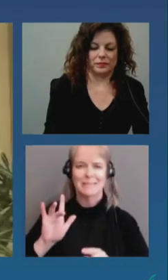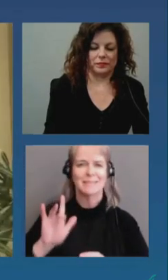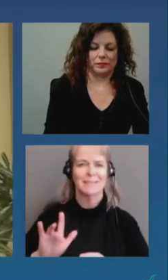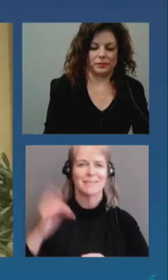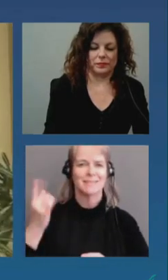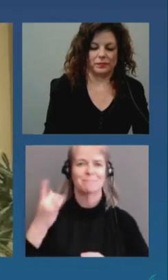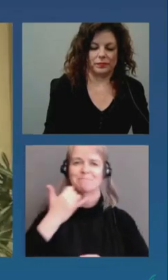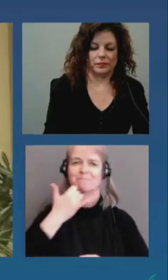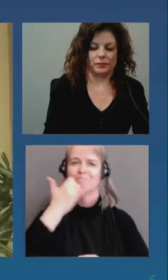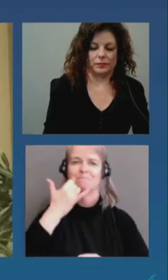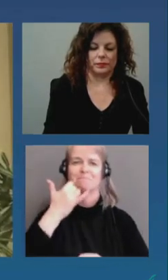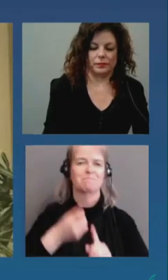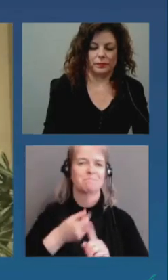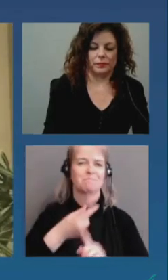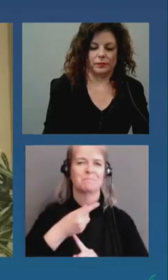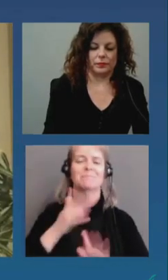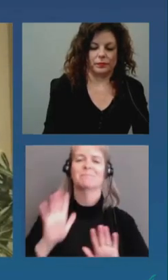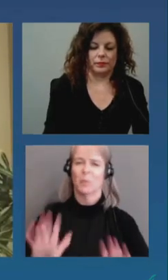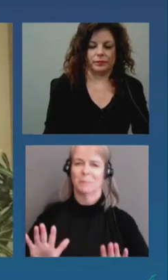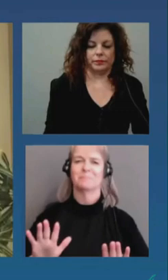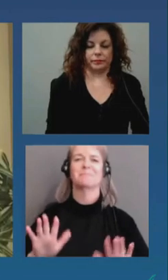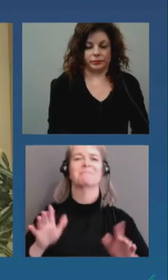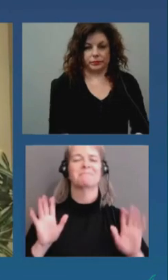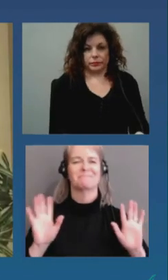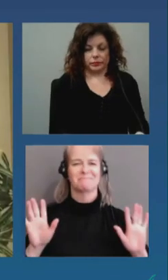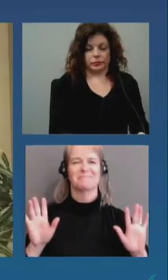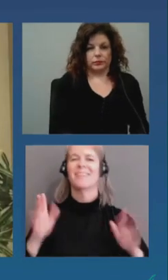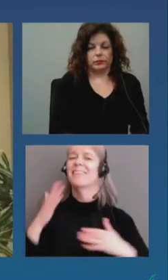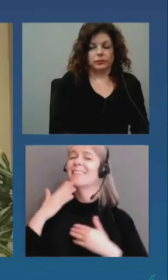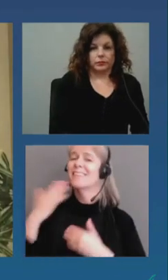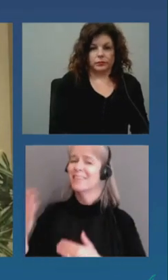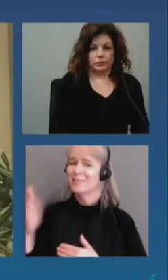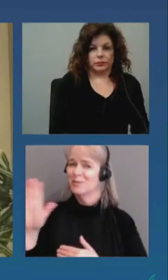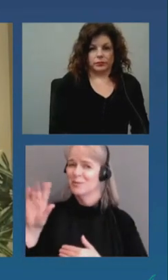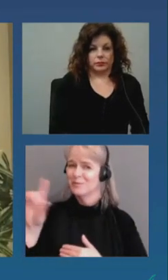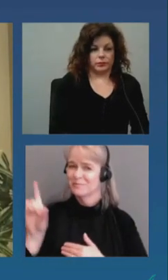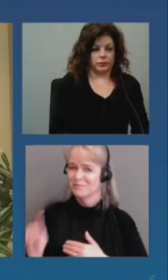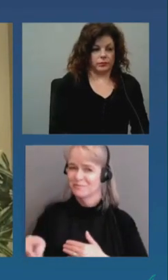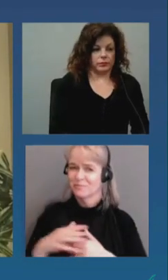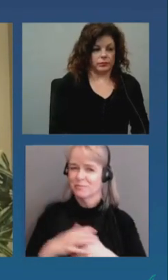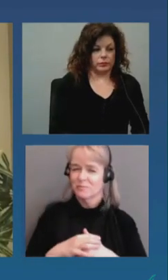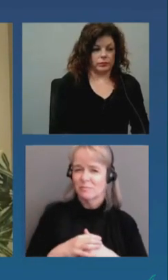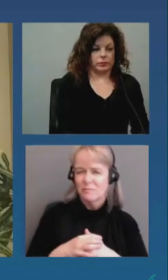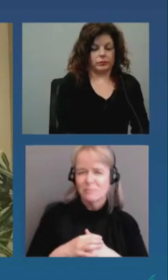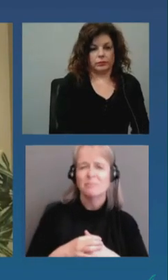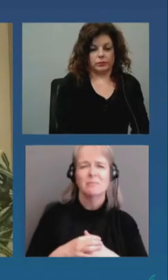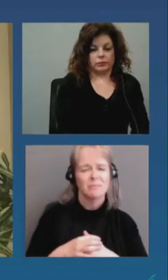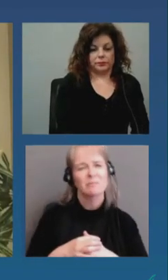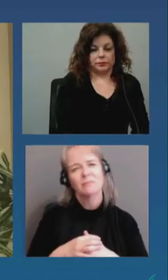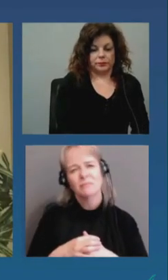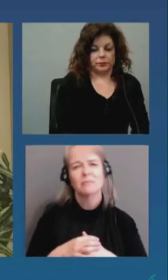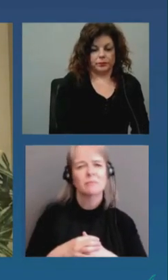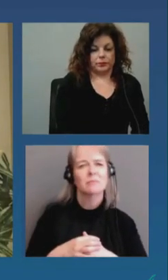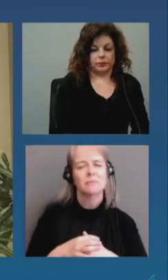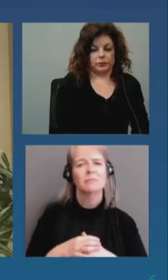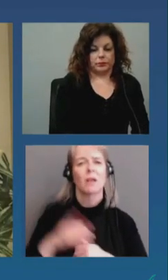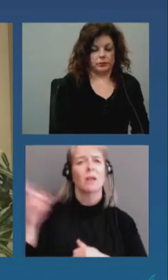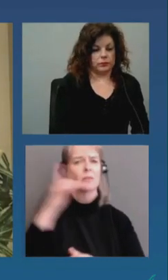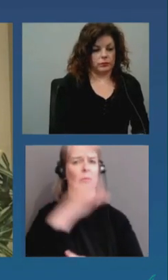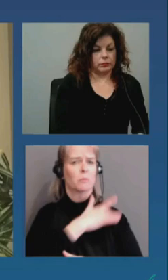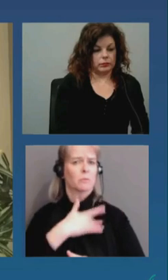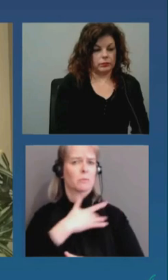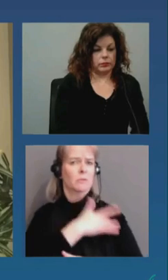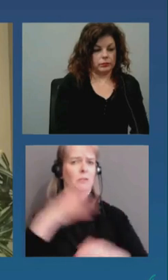there we go uh thanks joanne uh for the question um i guess you know there were a number of issues there was the um